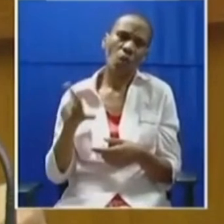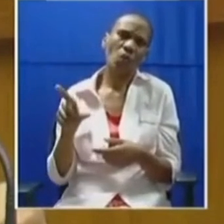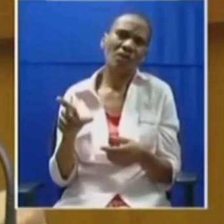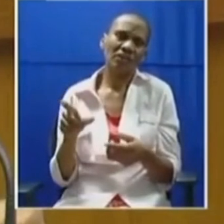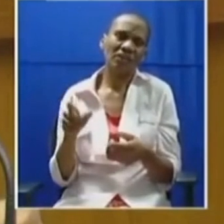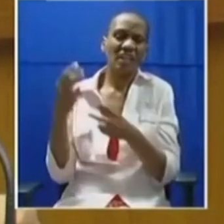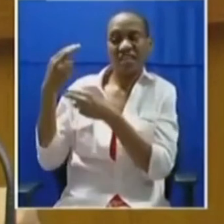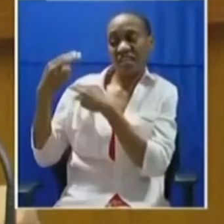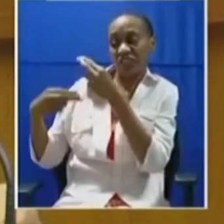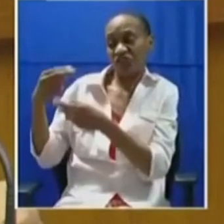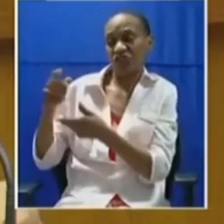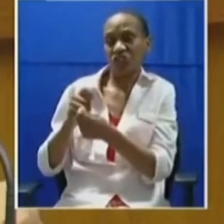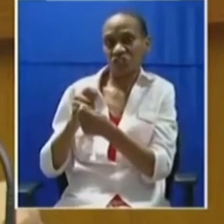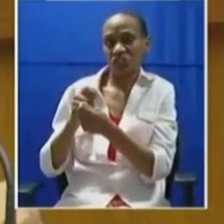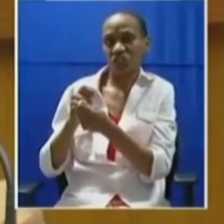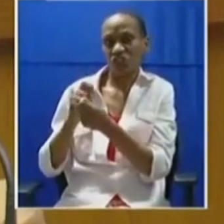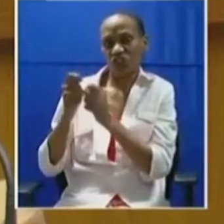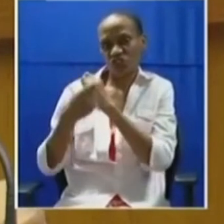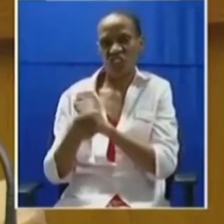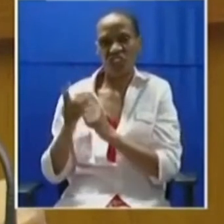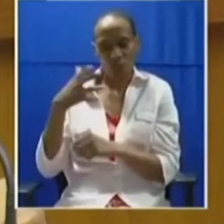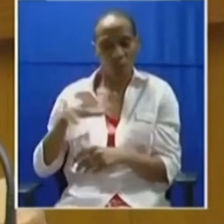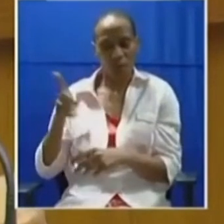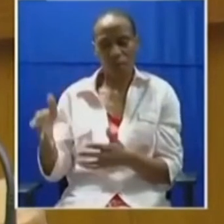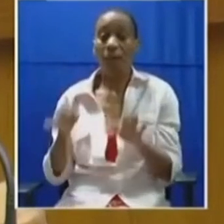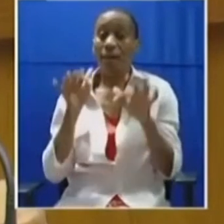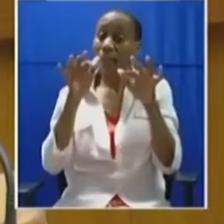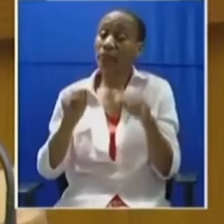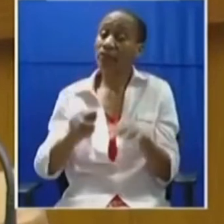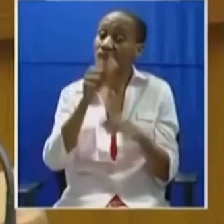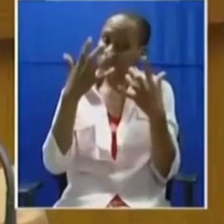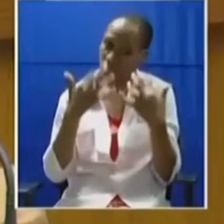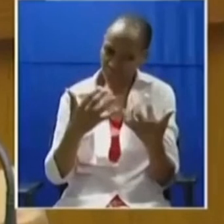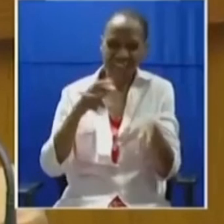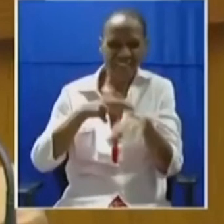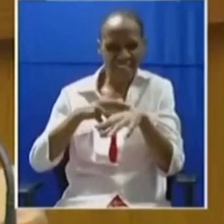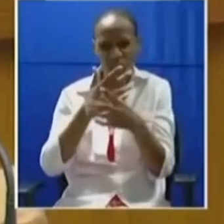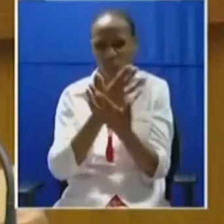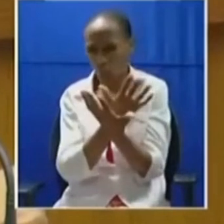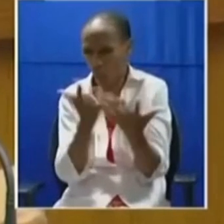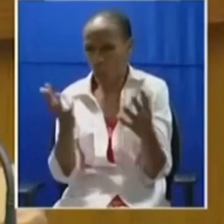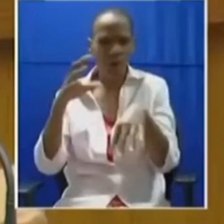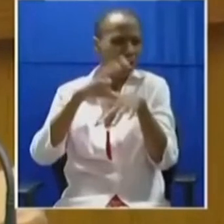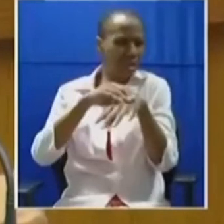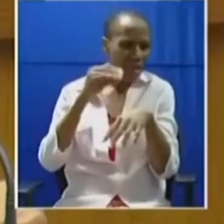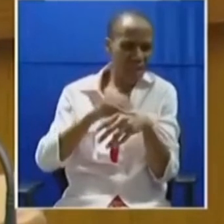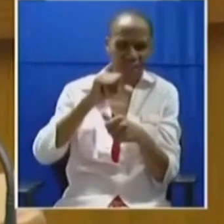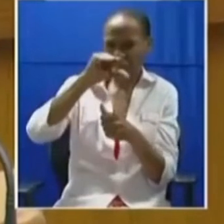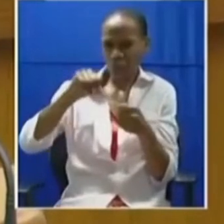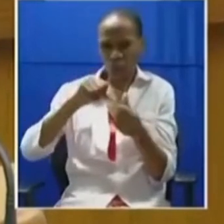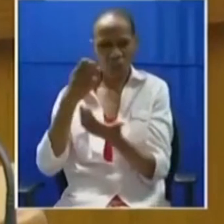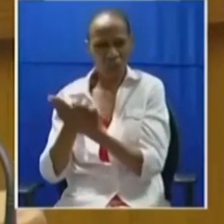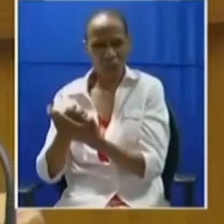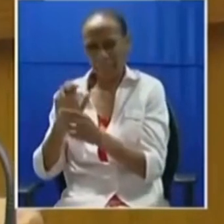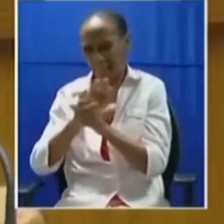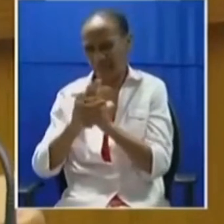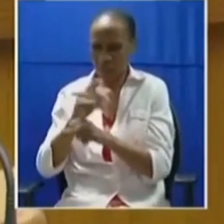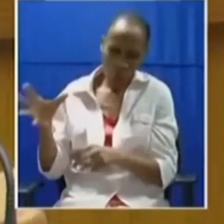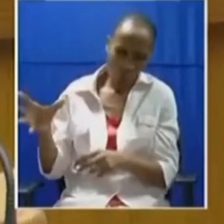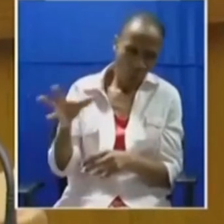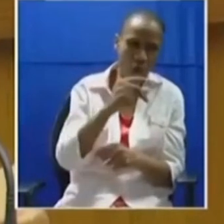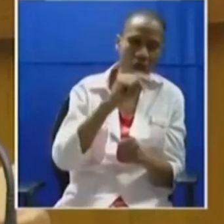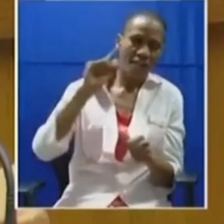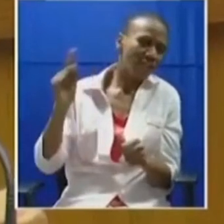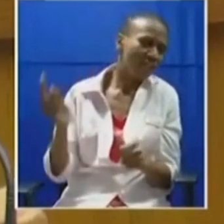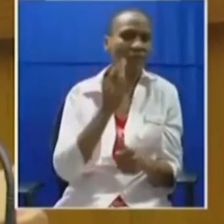history. The people of South Africa of all races, age and social economic background, for the first time